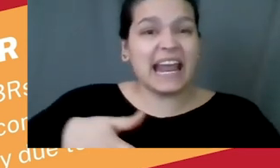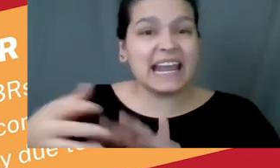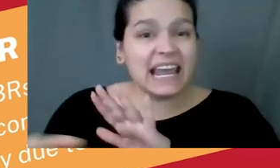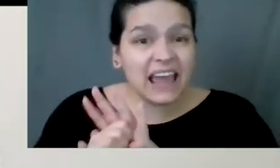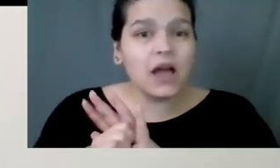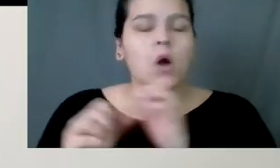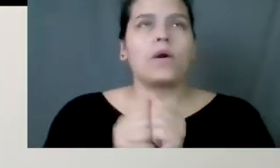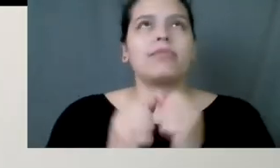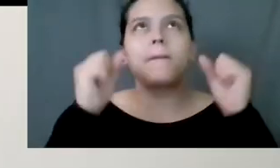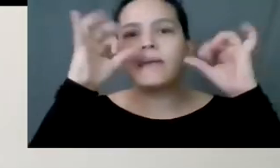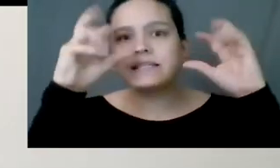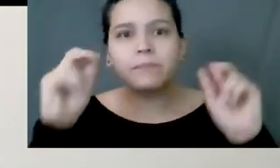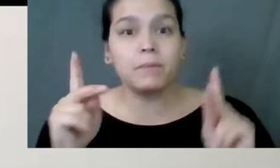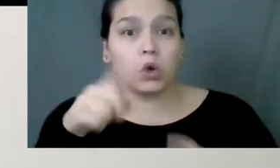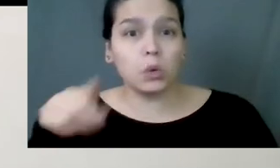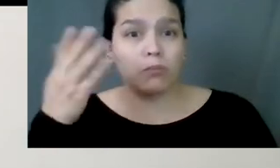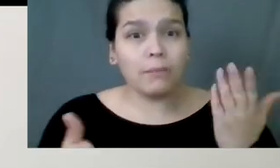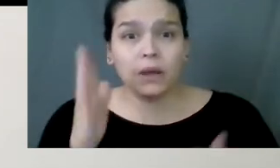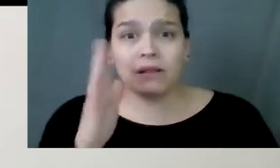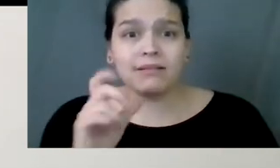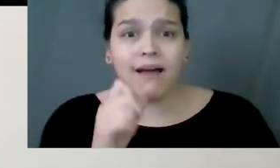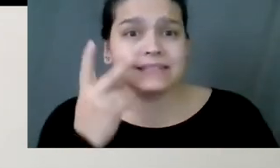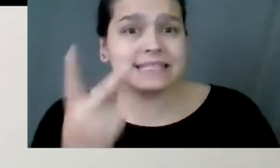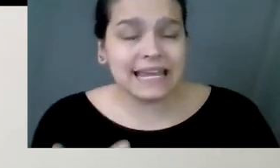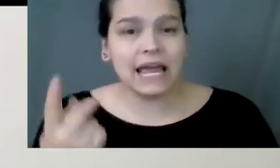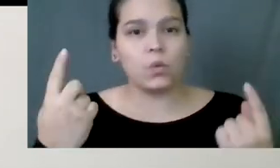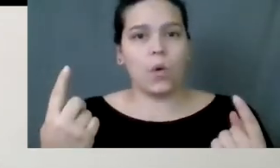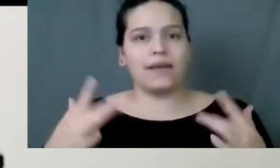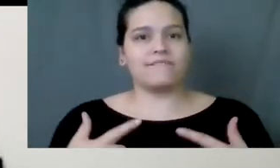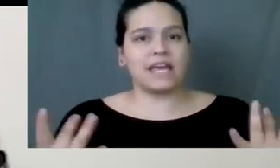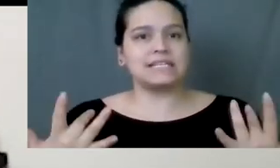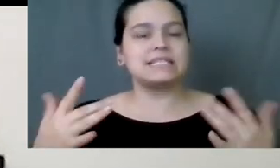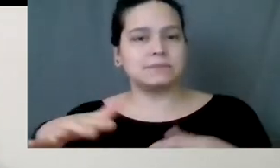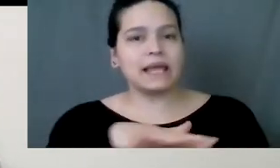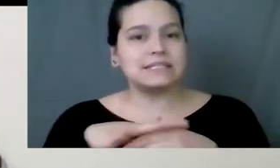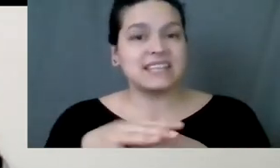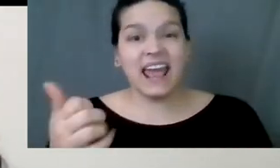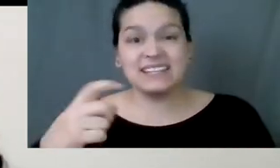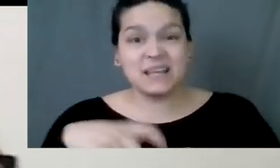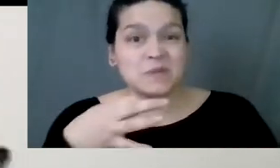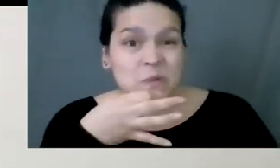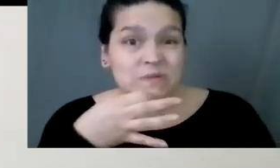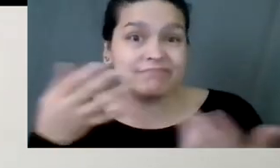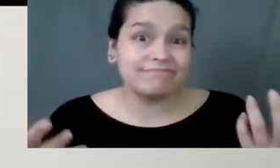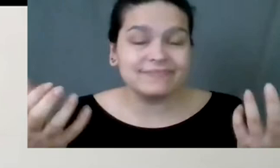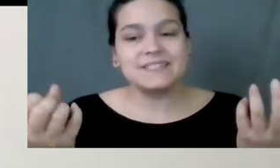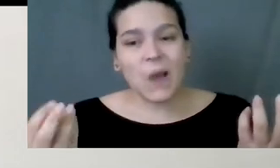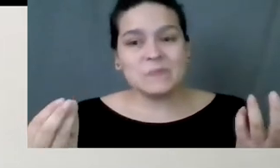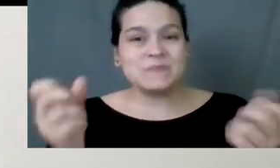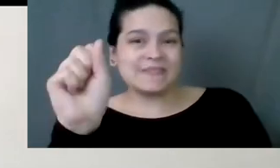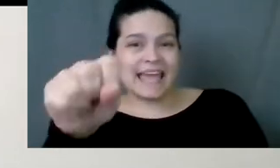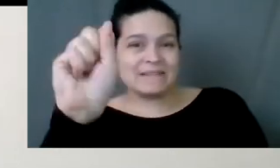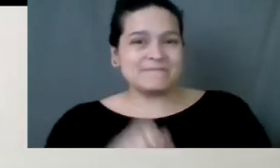really amazing people that you probably will not see in one event space. Anytime soon.